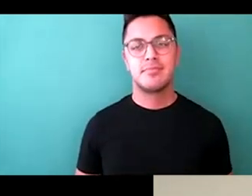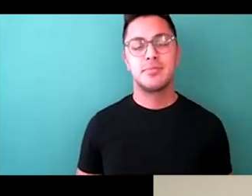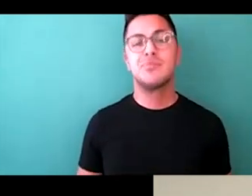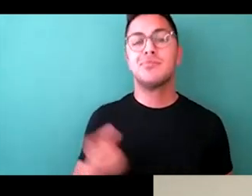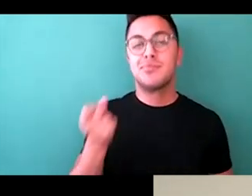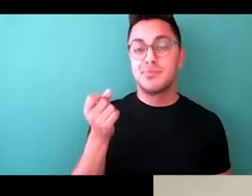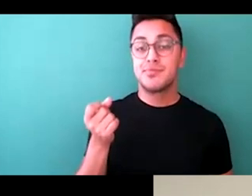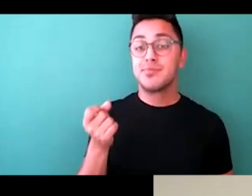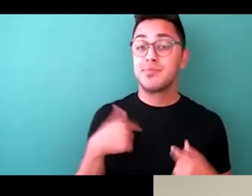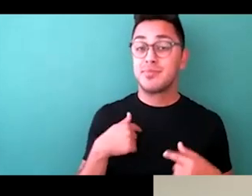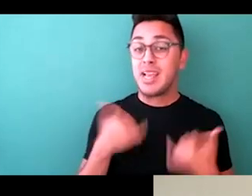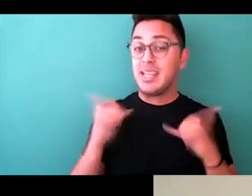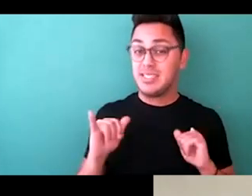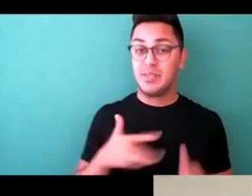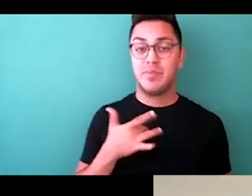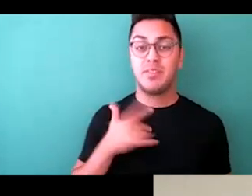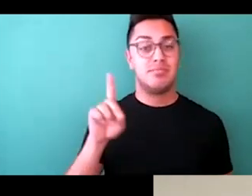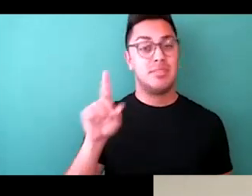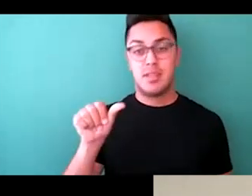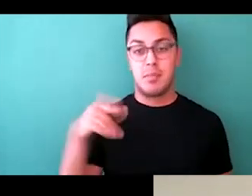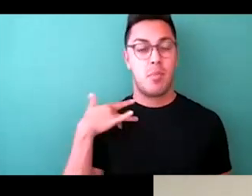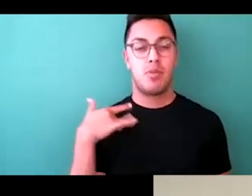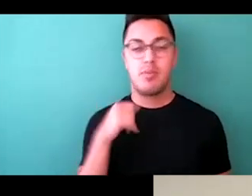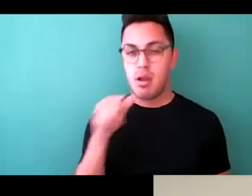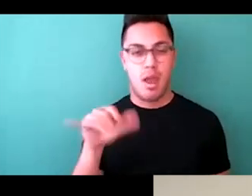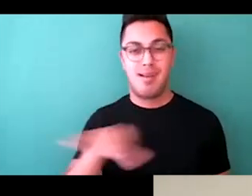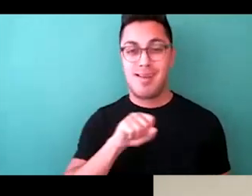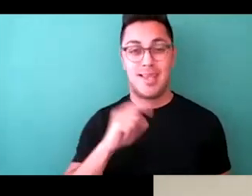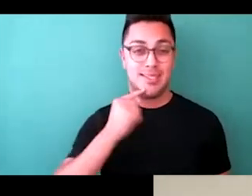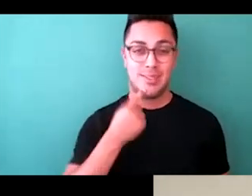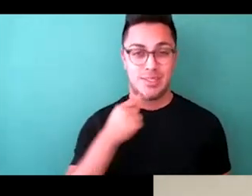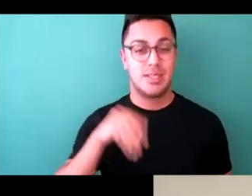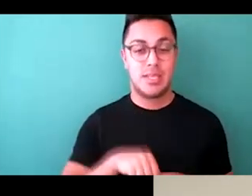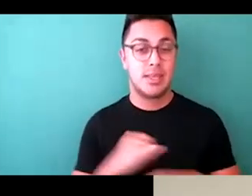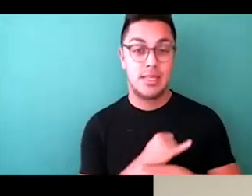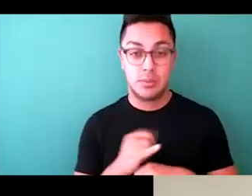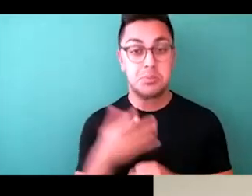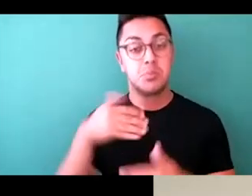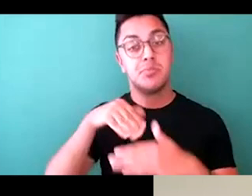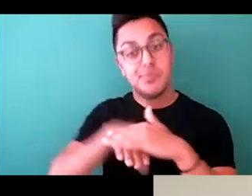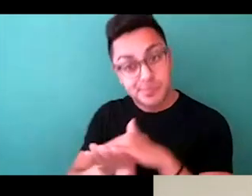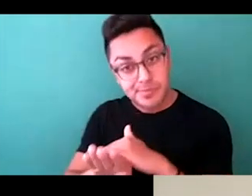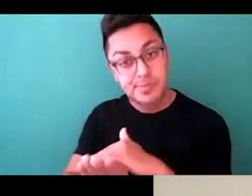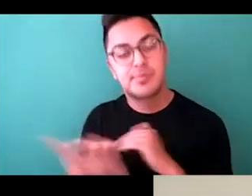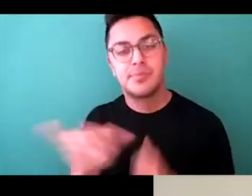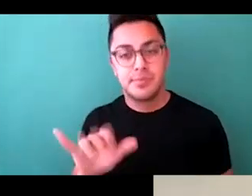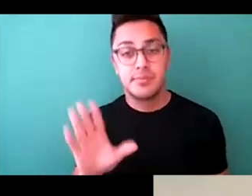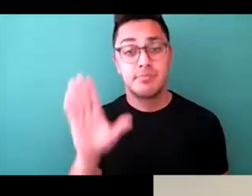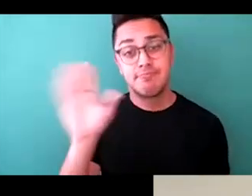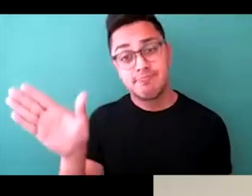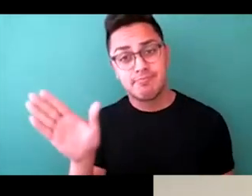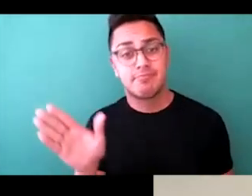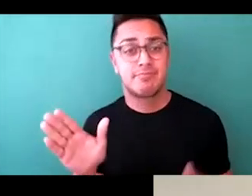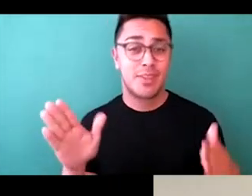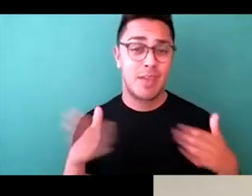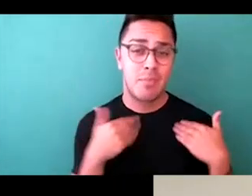still feel that disabled models aren't taken seriously in the industry. You know, we kind of walk in, it's like, hey, you know, great to have